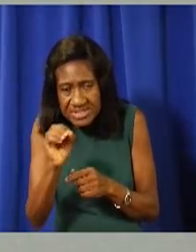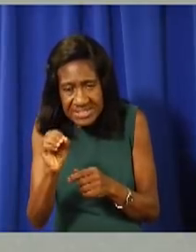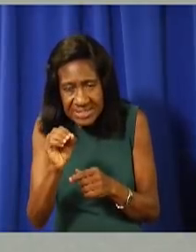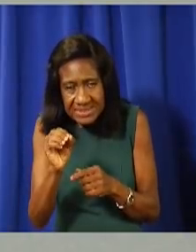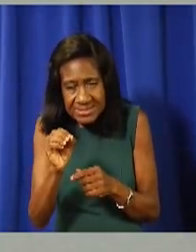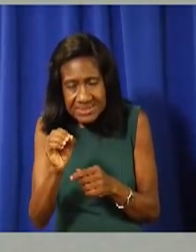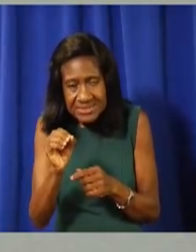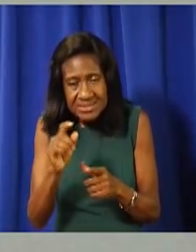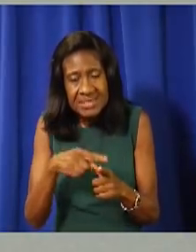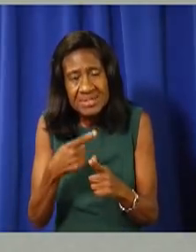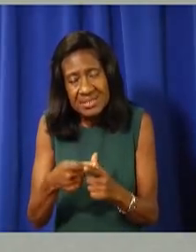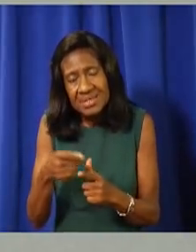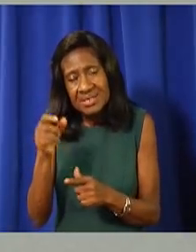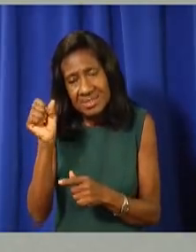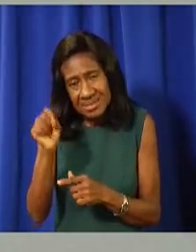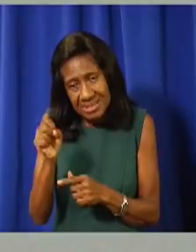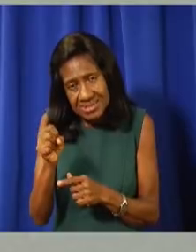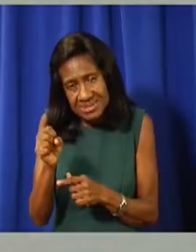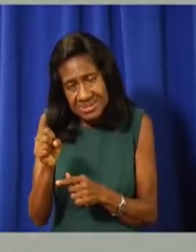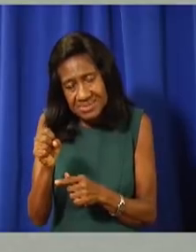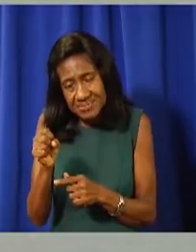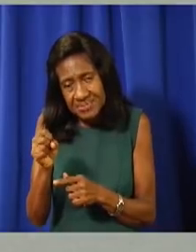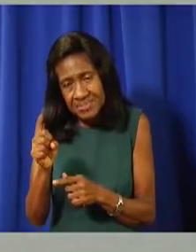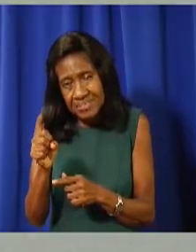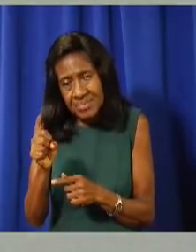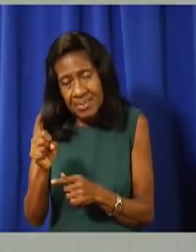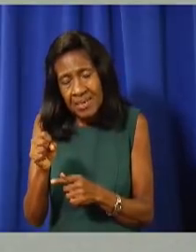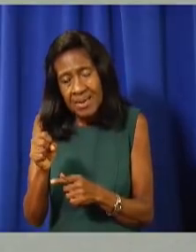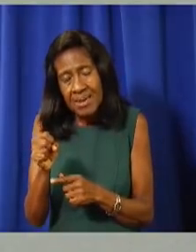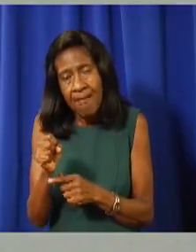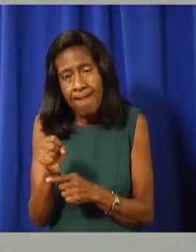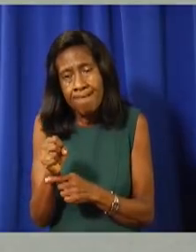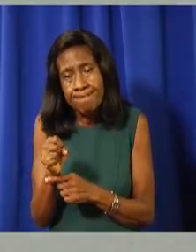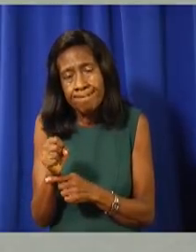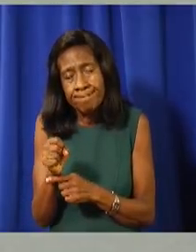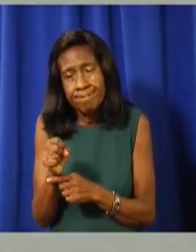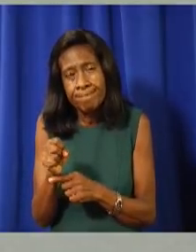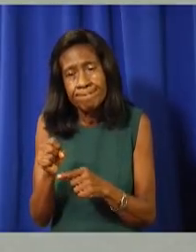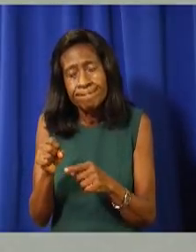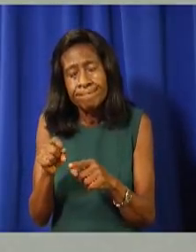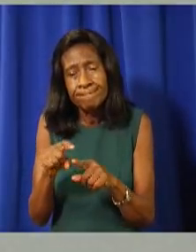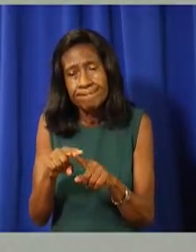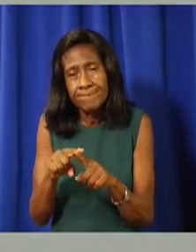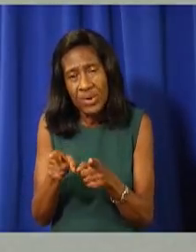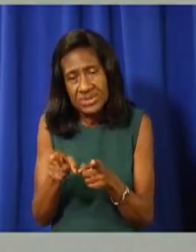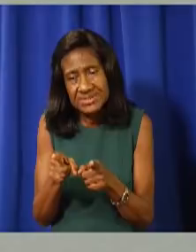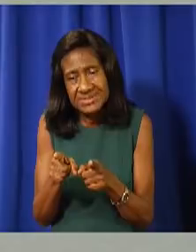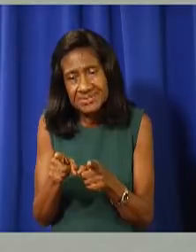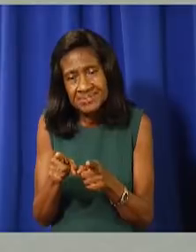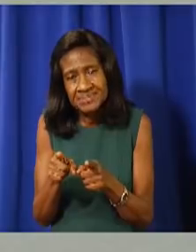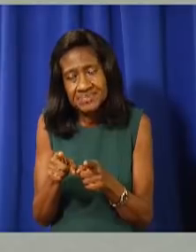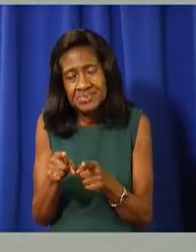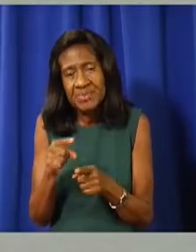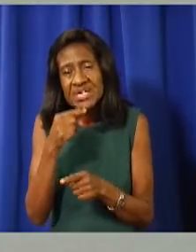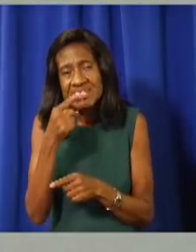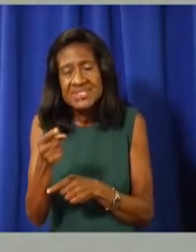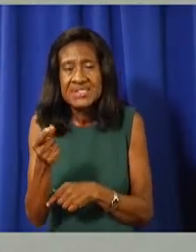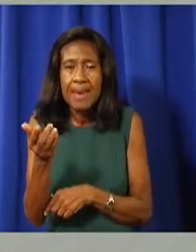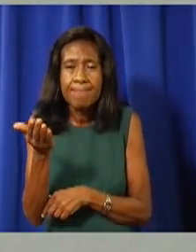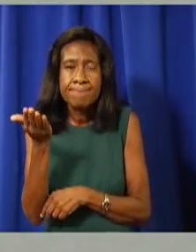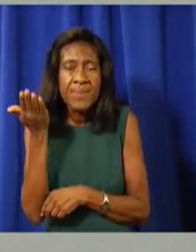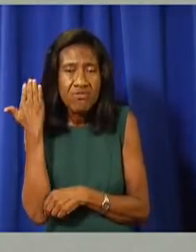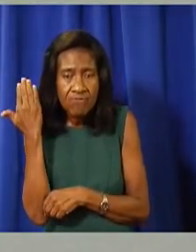and move forward with the, the phased approach. Um, I, I think I said in my, uh, earlier remarks